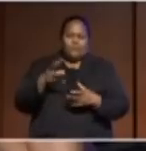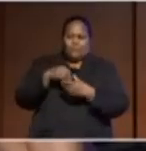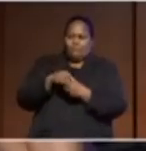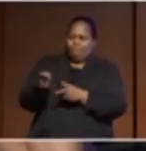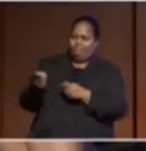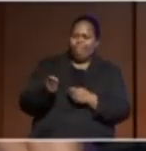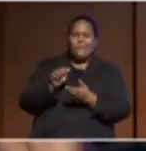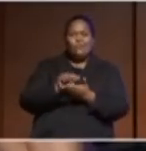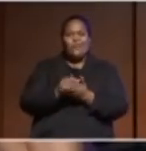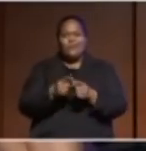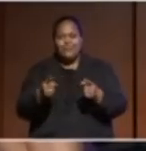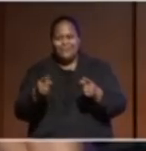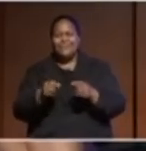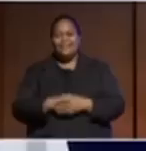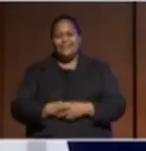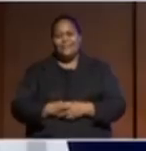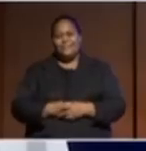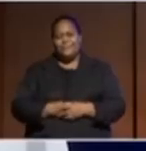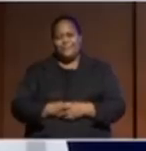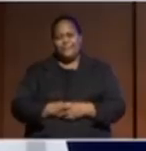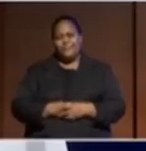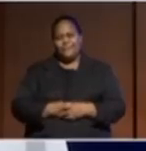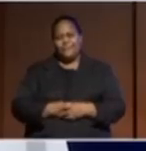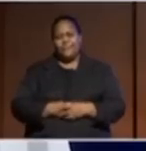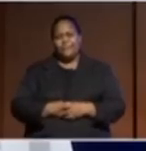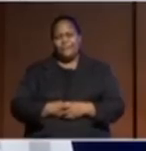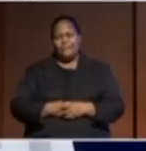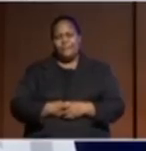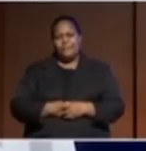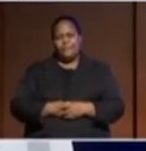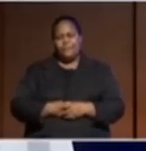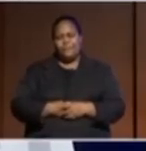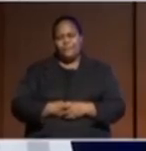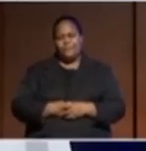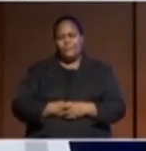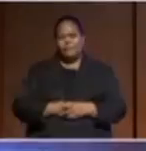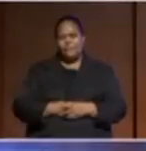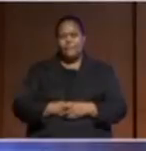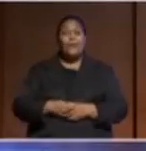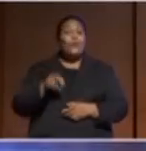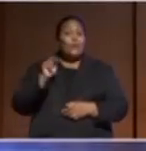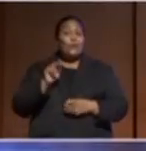You know, it's almost sort of like we've gone along to get along.